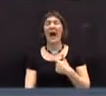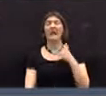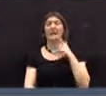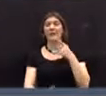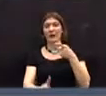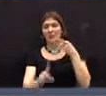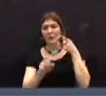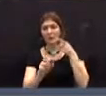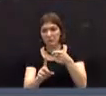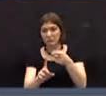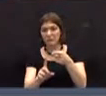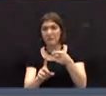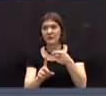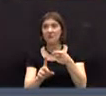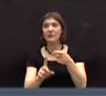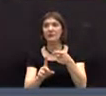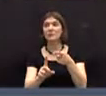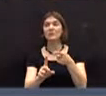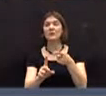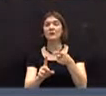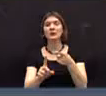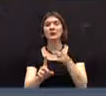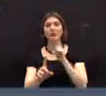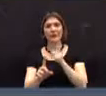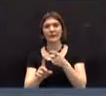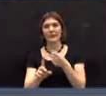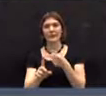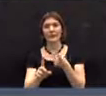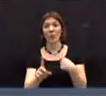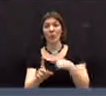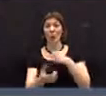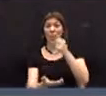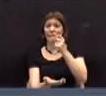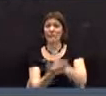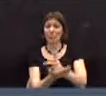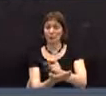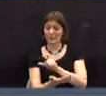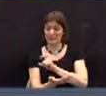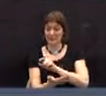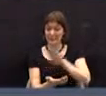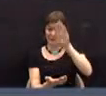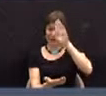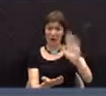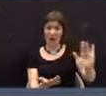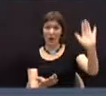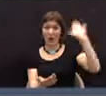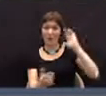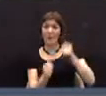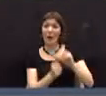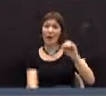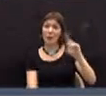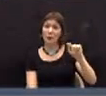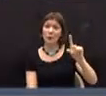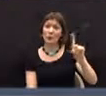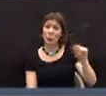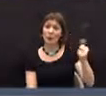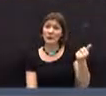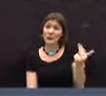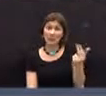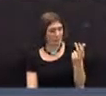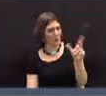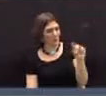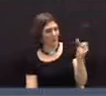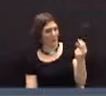attention of the body to the fact that when we approved the police fire project in October 2012,